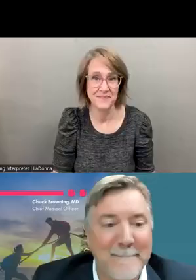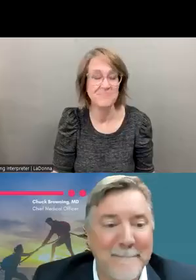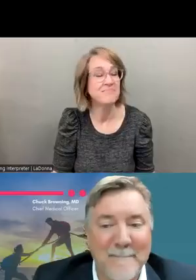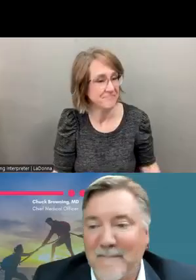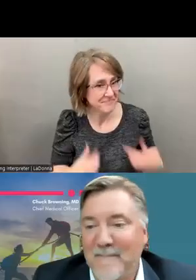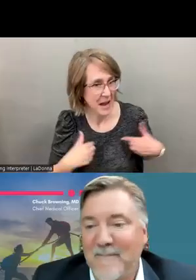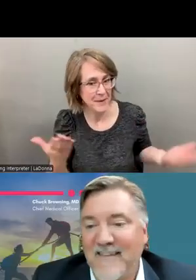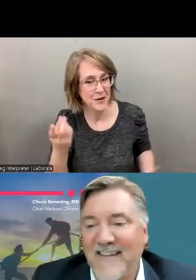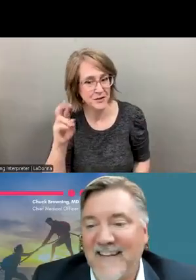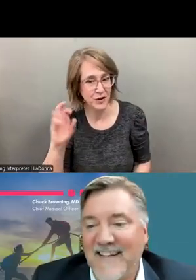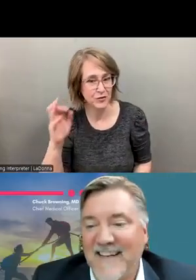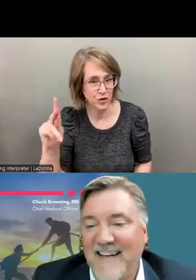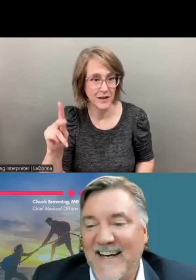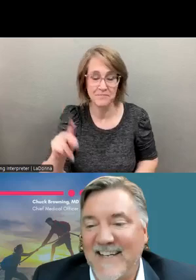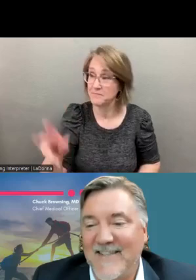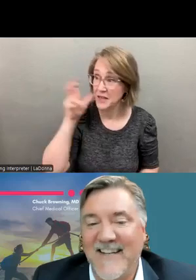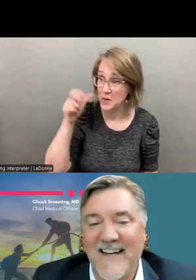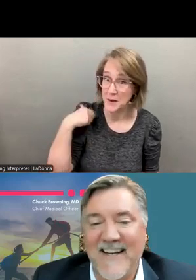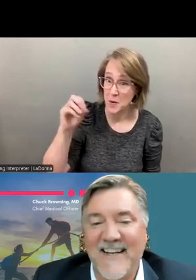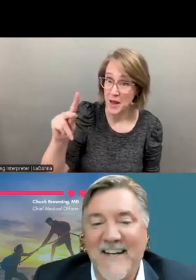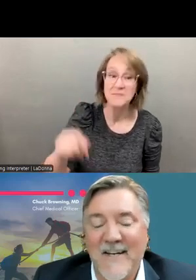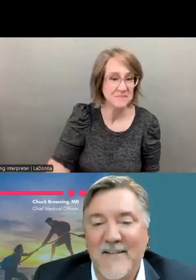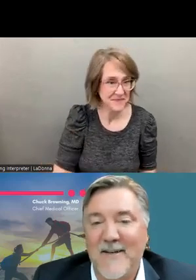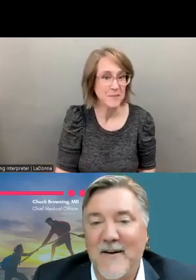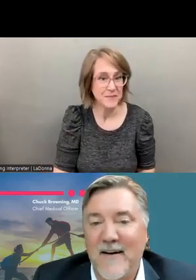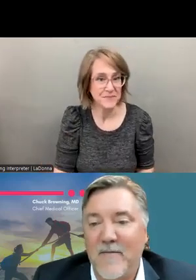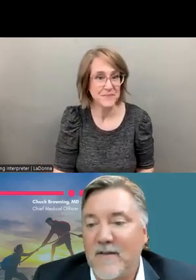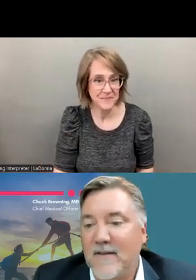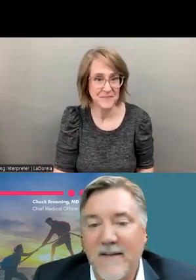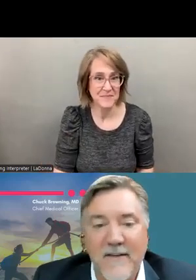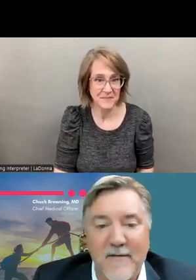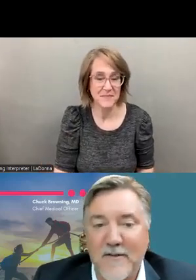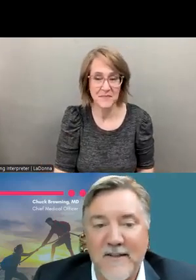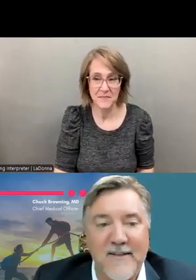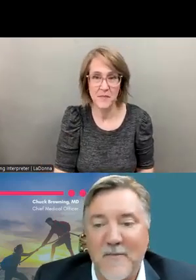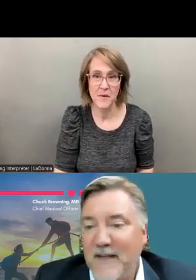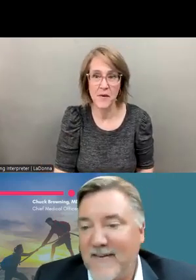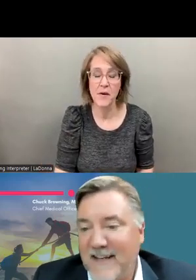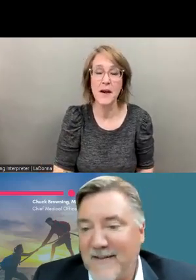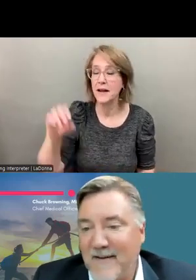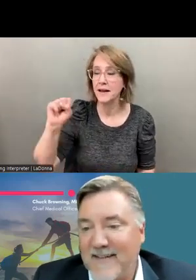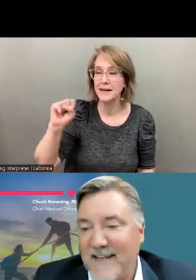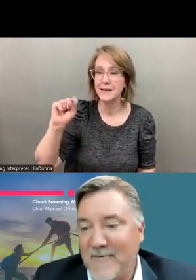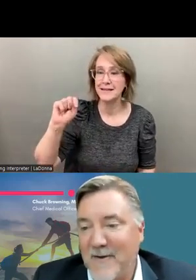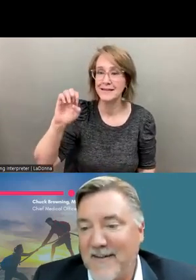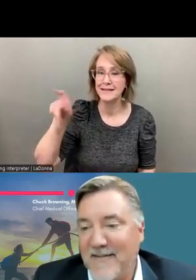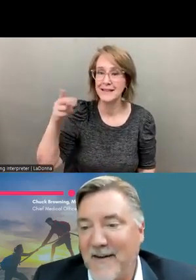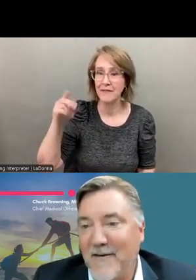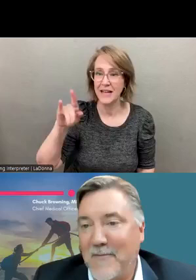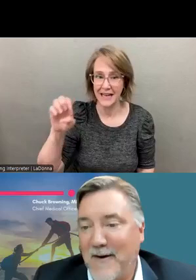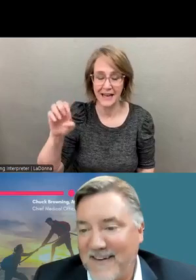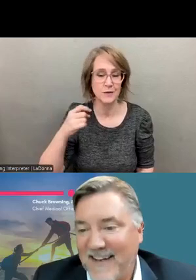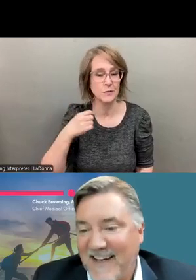I am Dr. Chuck. All right. Can you hear me? Okay. I sure can. So, um, Stephanie, unfortunately couldn't be here today. So I'm going to take the